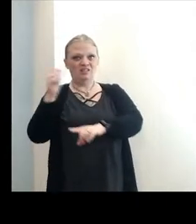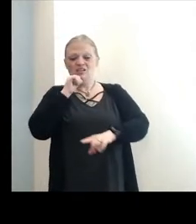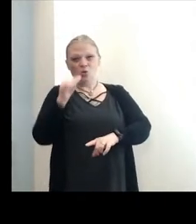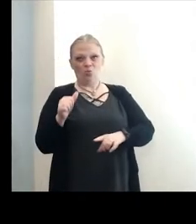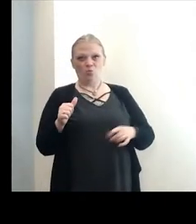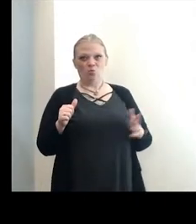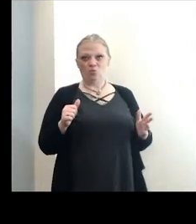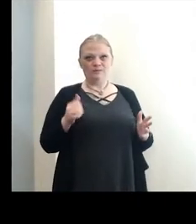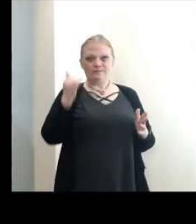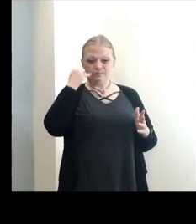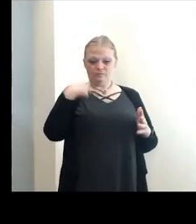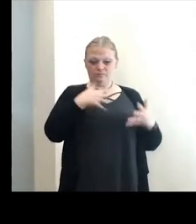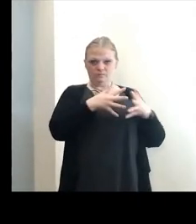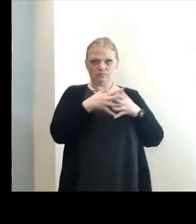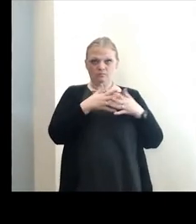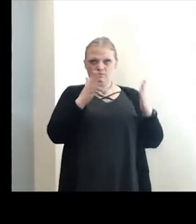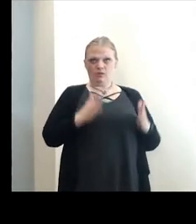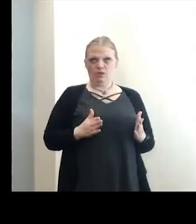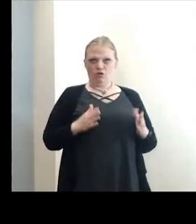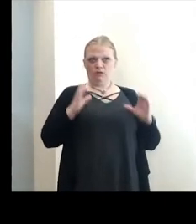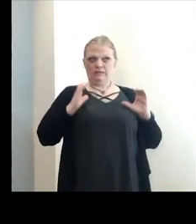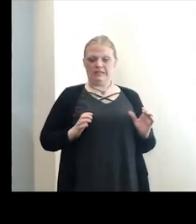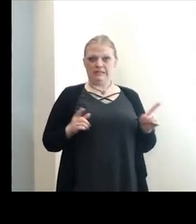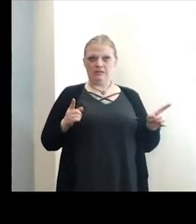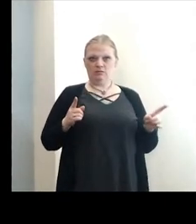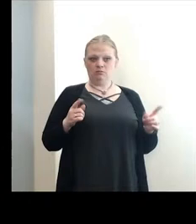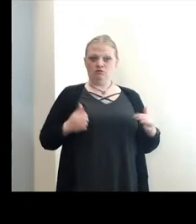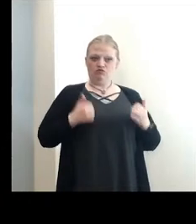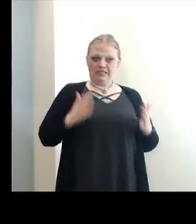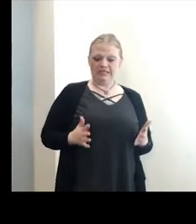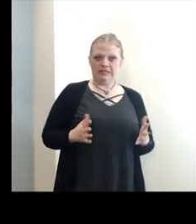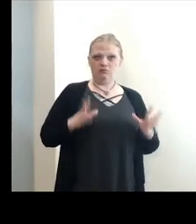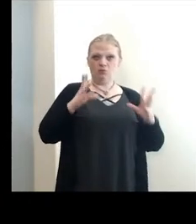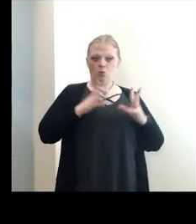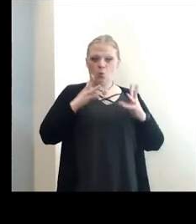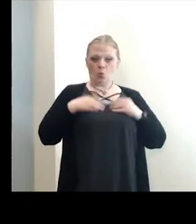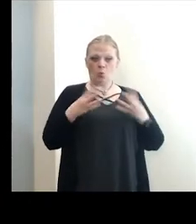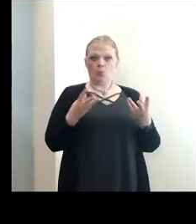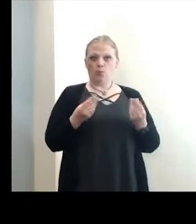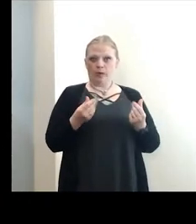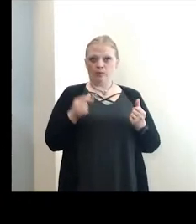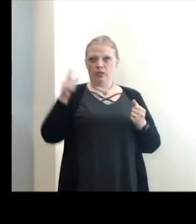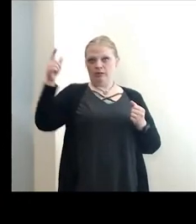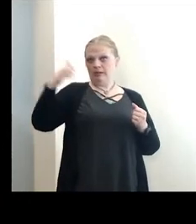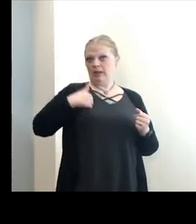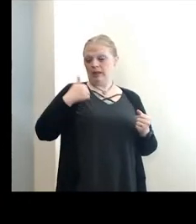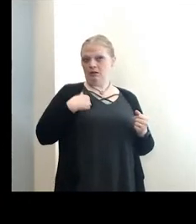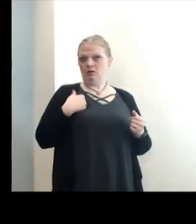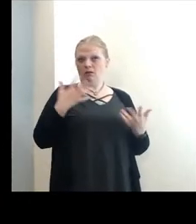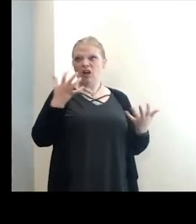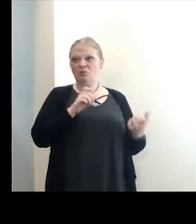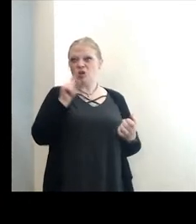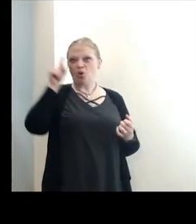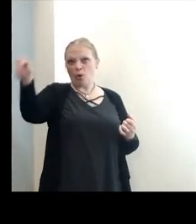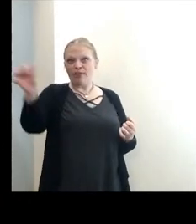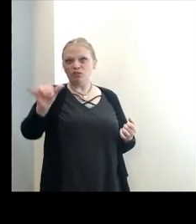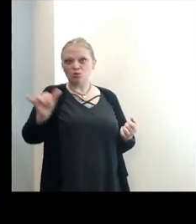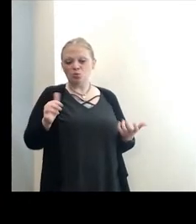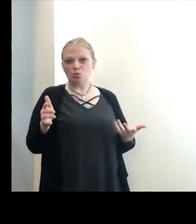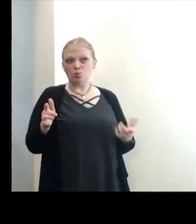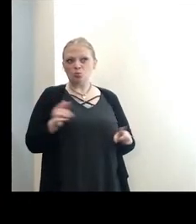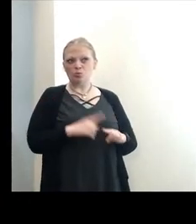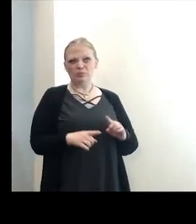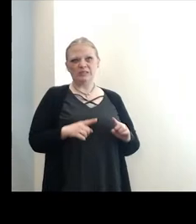And if I was an American citizen, an Erie County resident who owned a property in Canada, I'd want to get up there too. But I